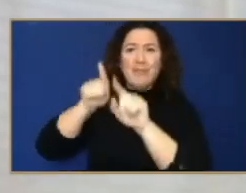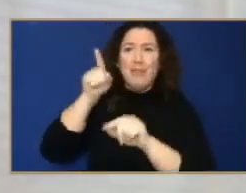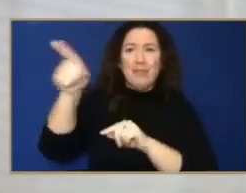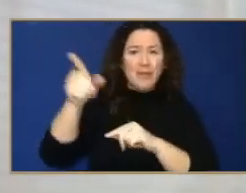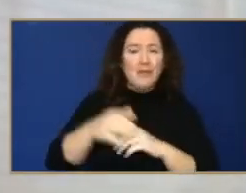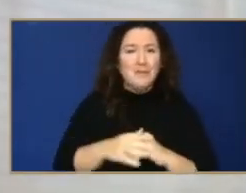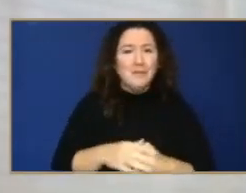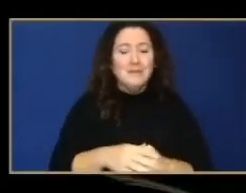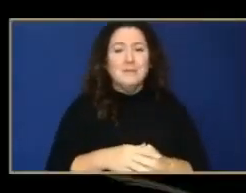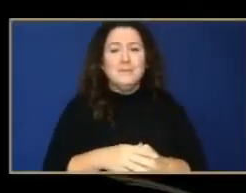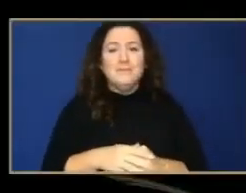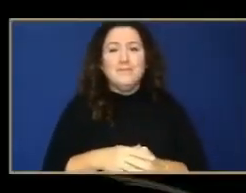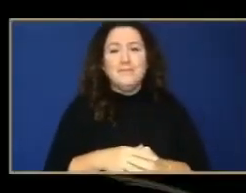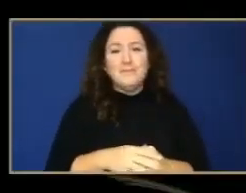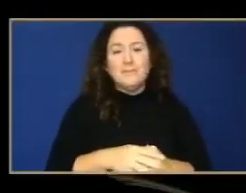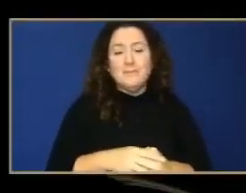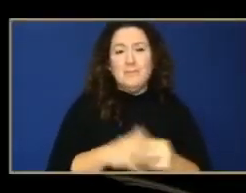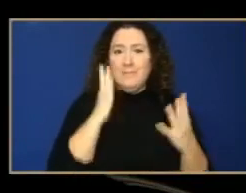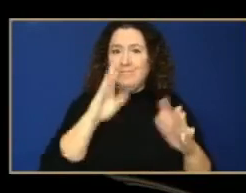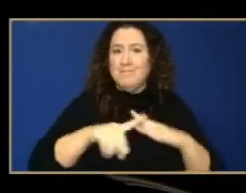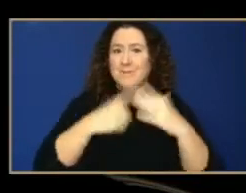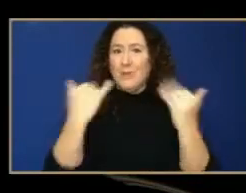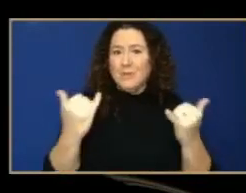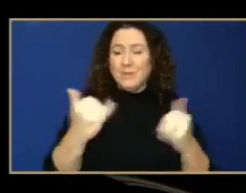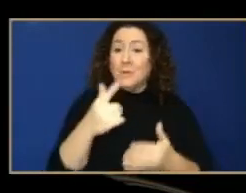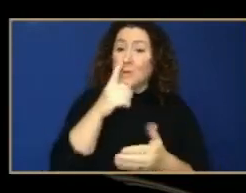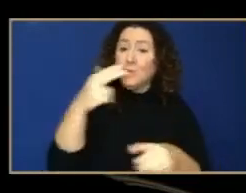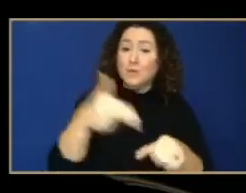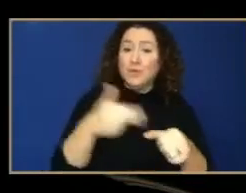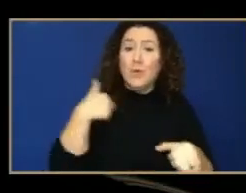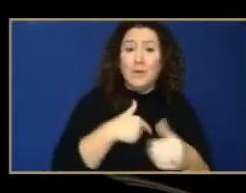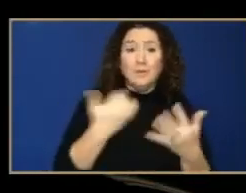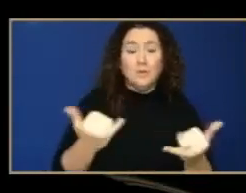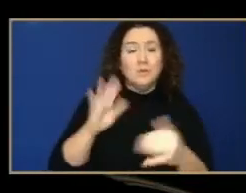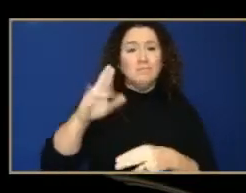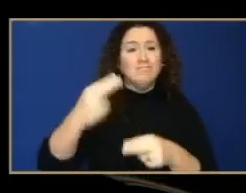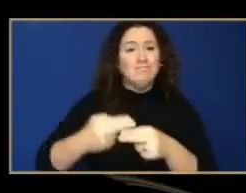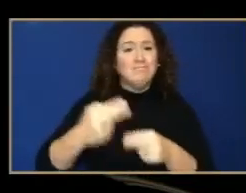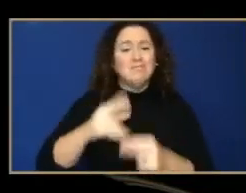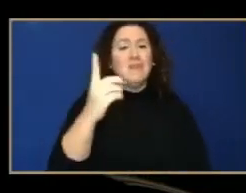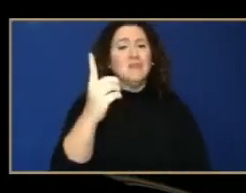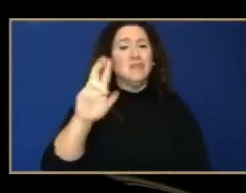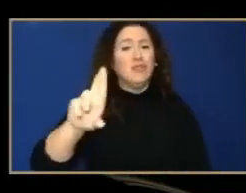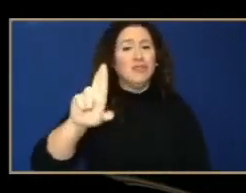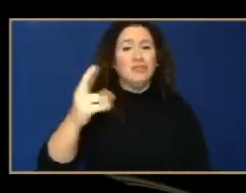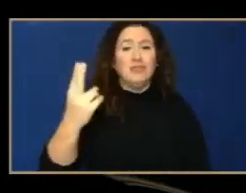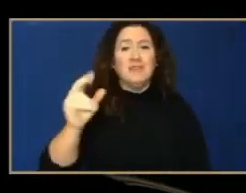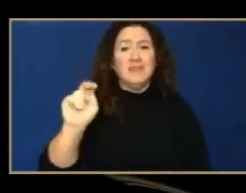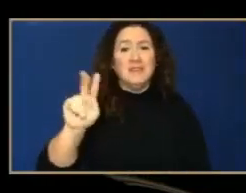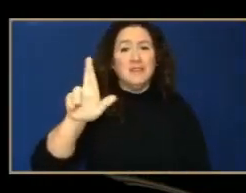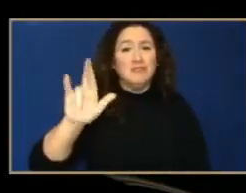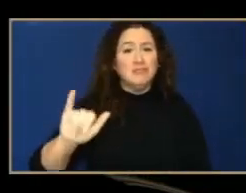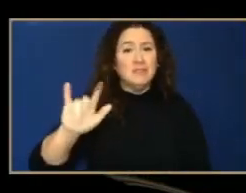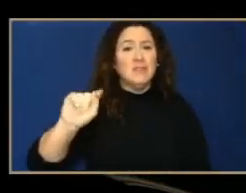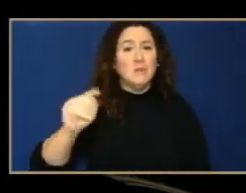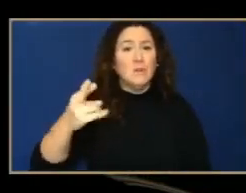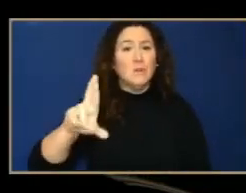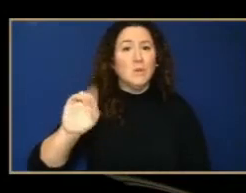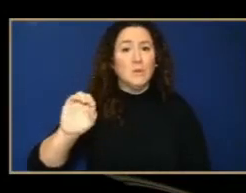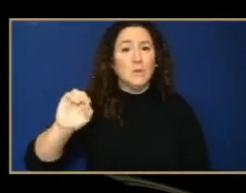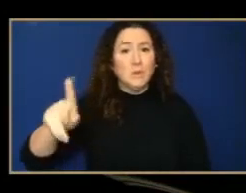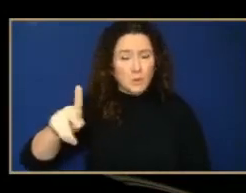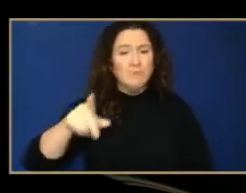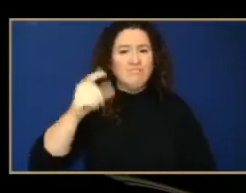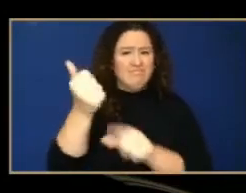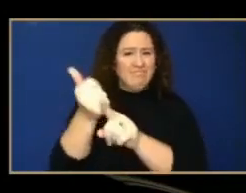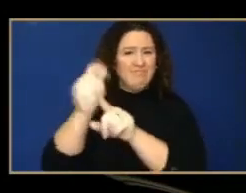I am joined today by Dr. Henry Throop, astronomer at NASA headquarters. Henry, thank you so much for being with us today. I've